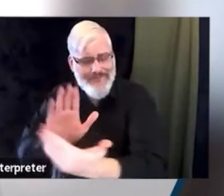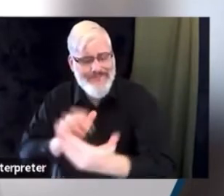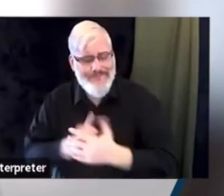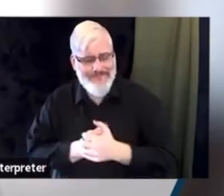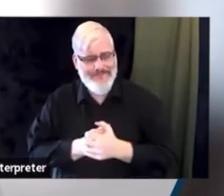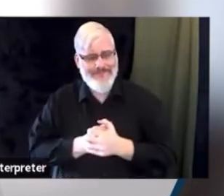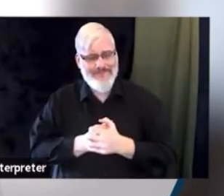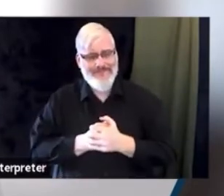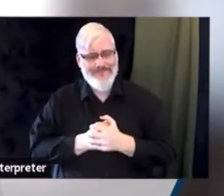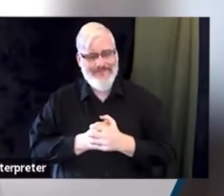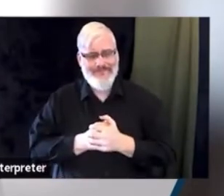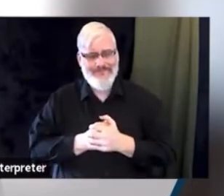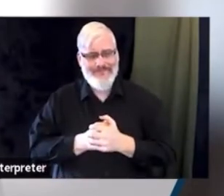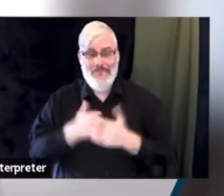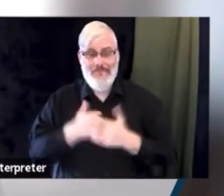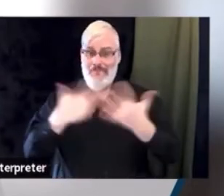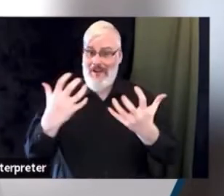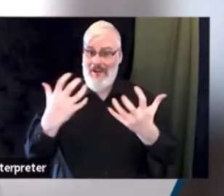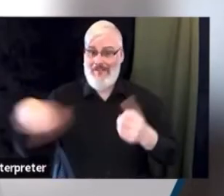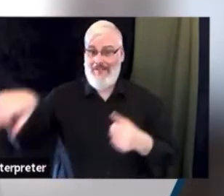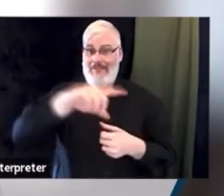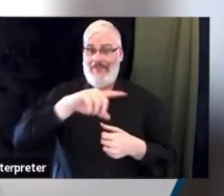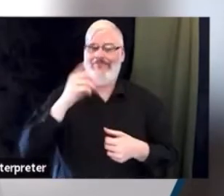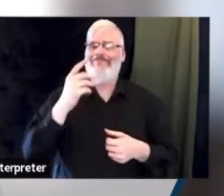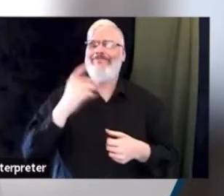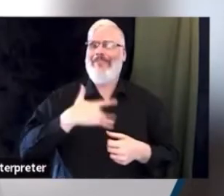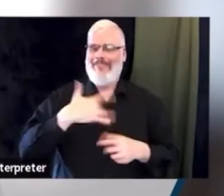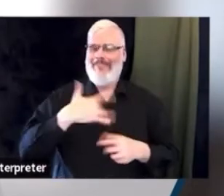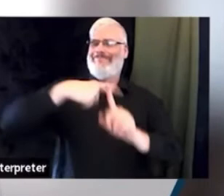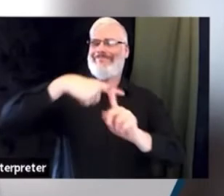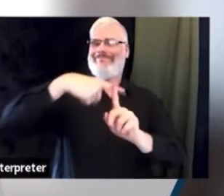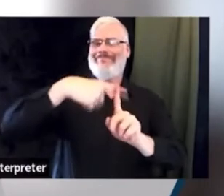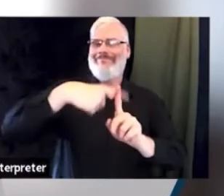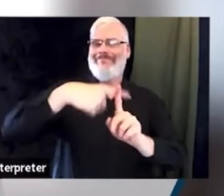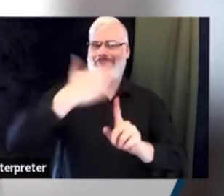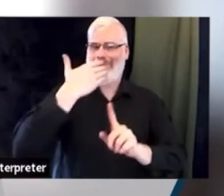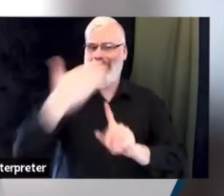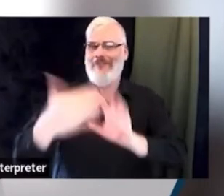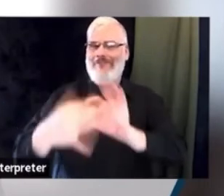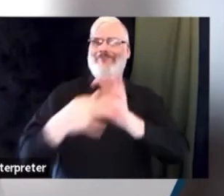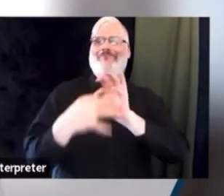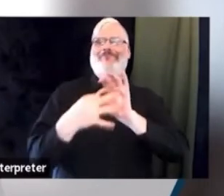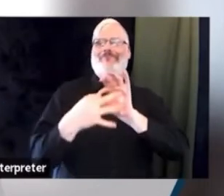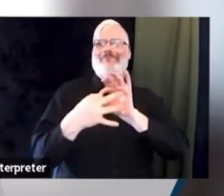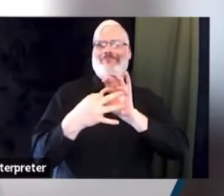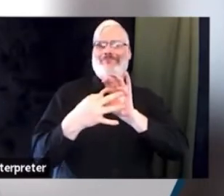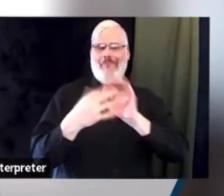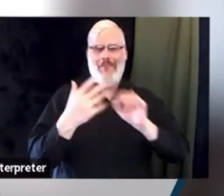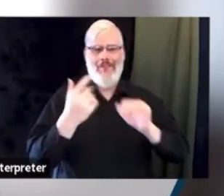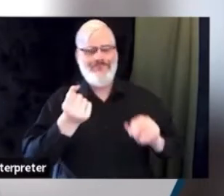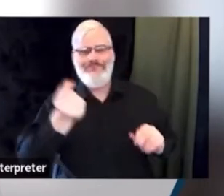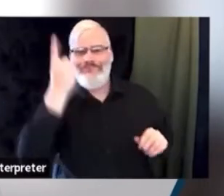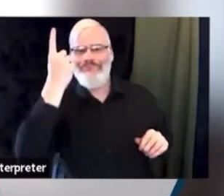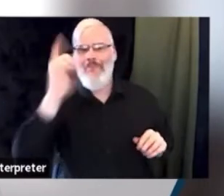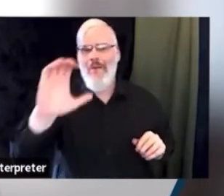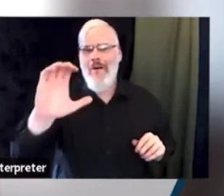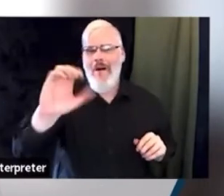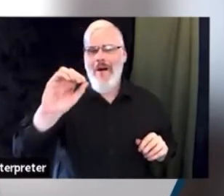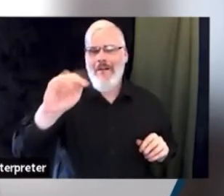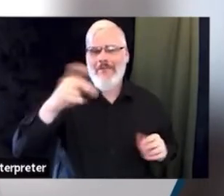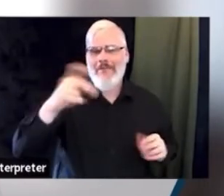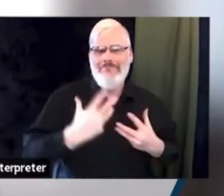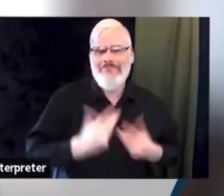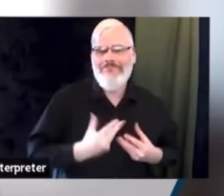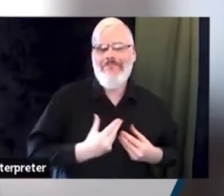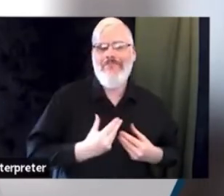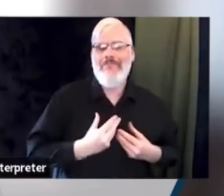people feel after we return to the station after interacting with them? What's the experience that they have with us? And so those